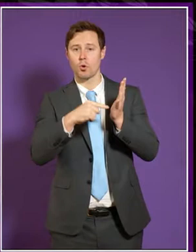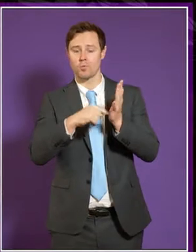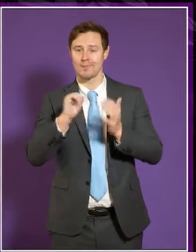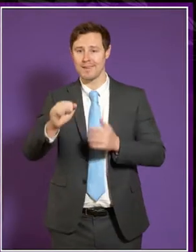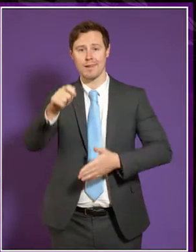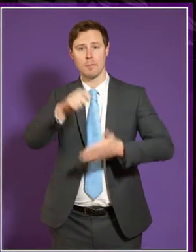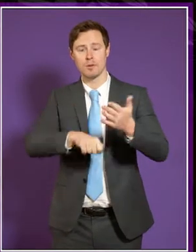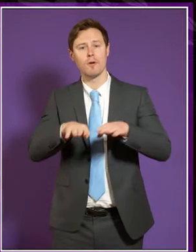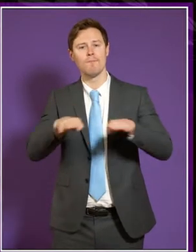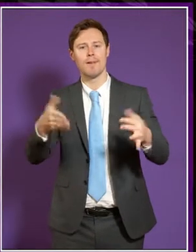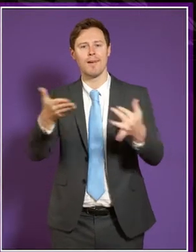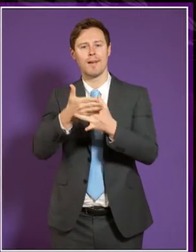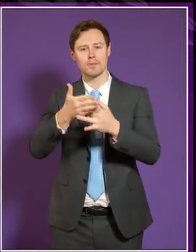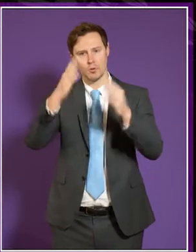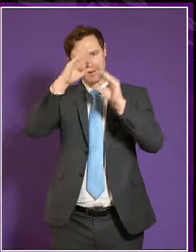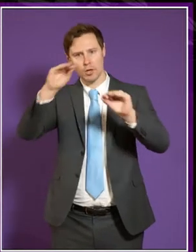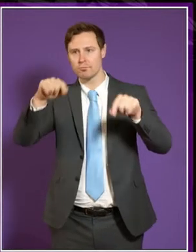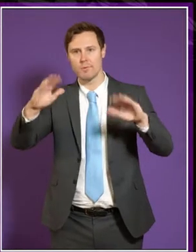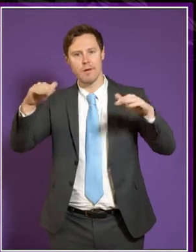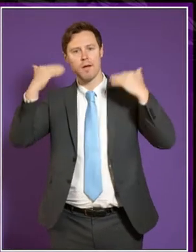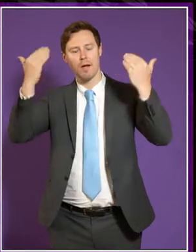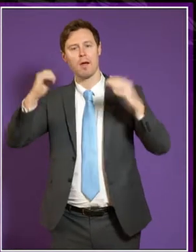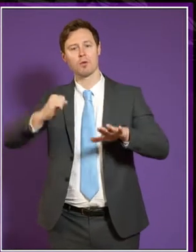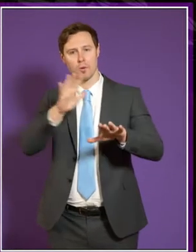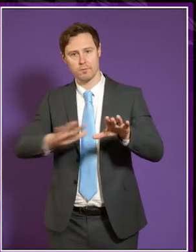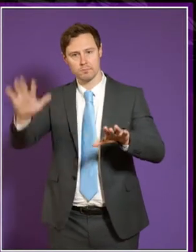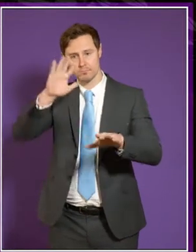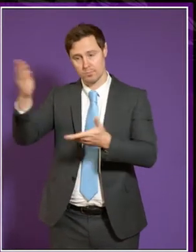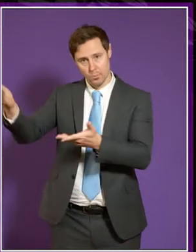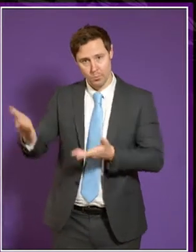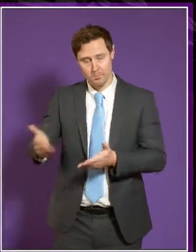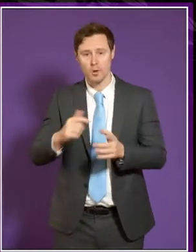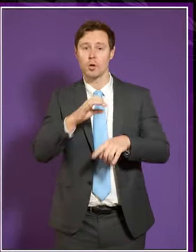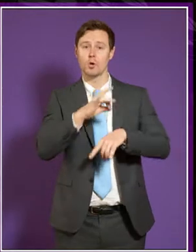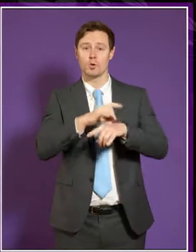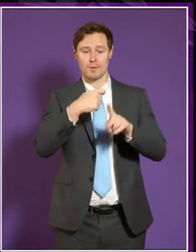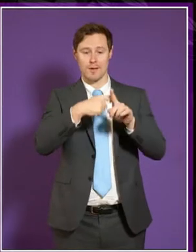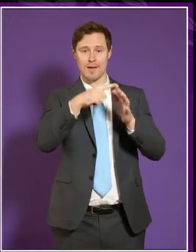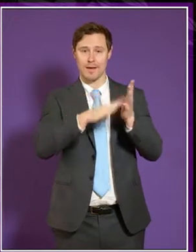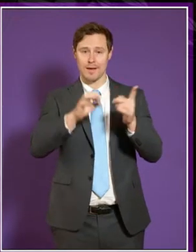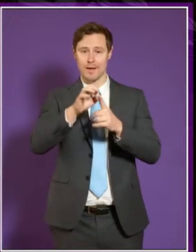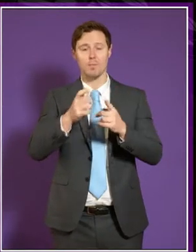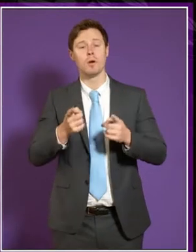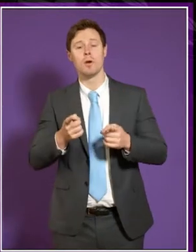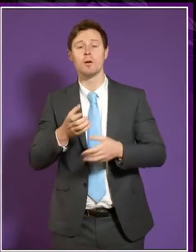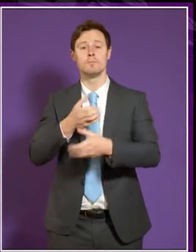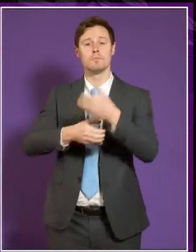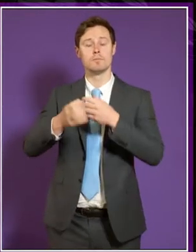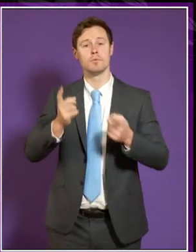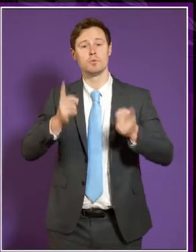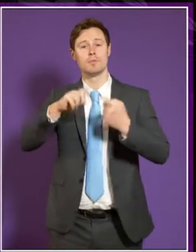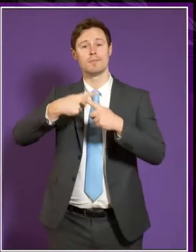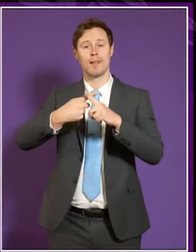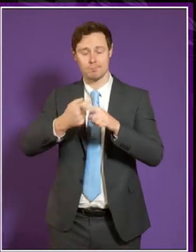Access to Higher Education in Scotland. Welcome Commissioner. Dr. Kemp, Interim Chief Executive, and Fiona Burns,